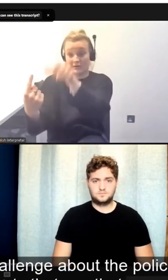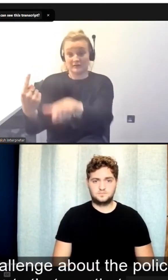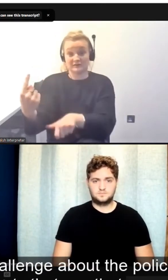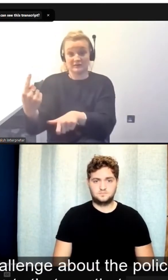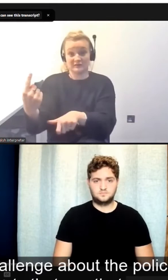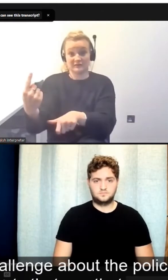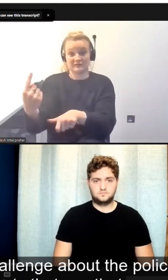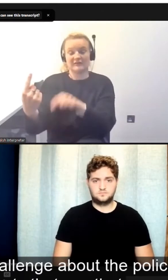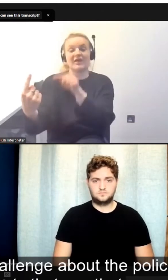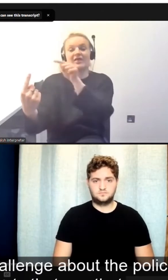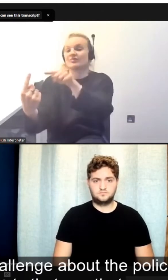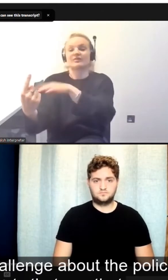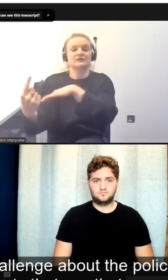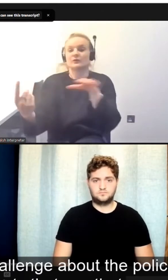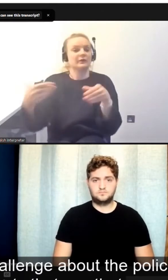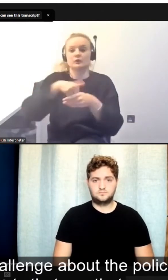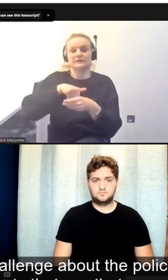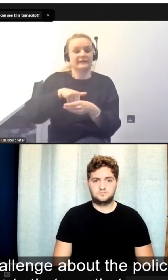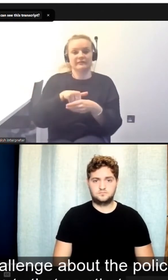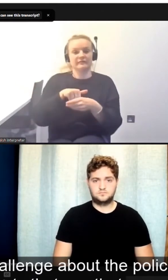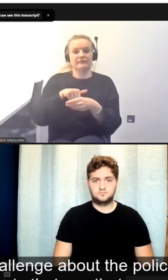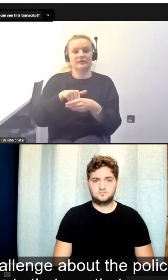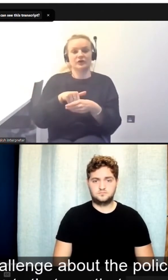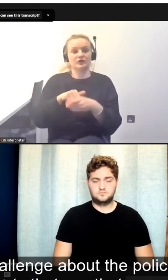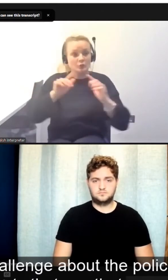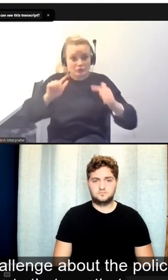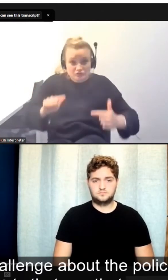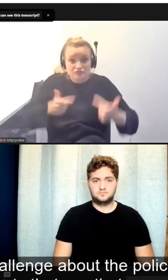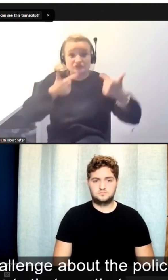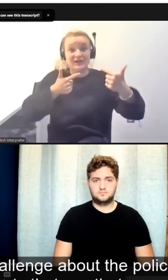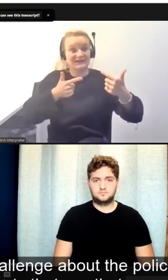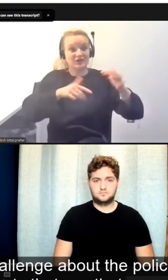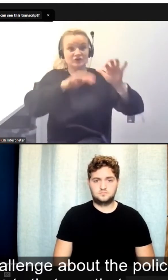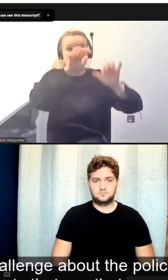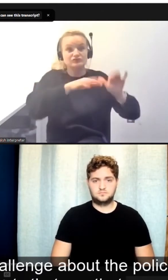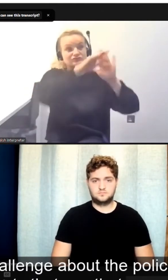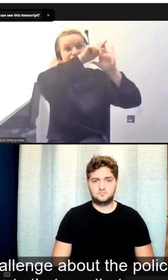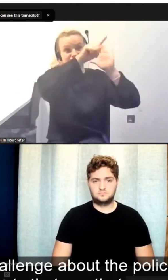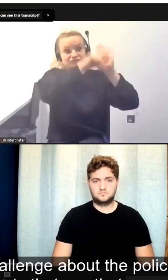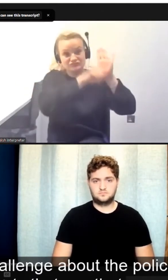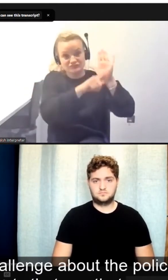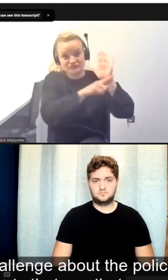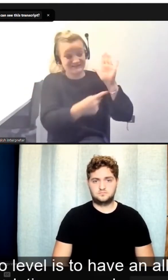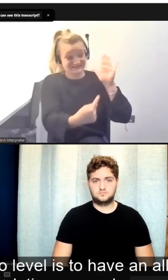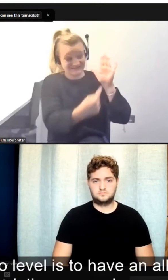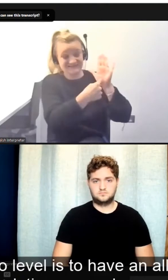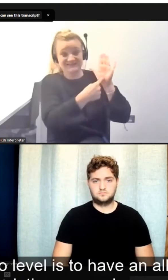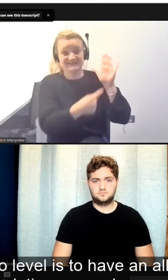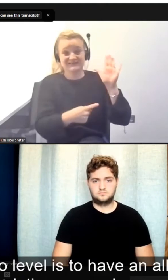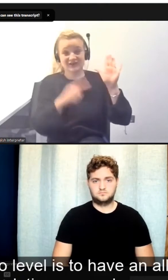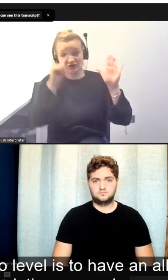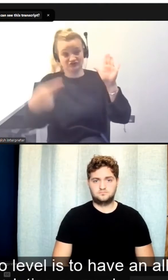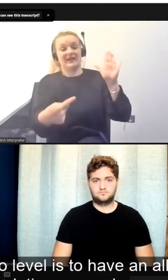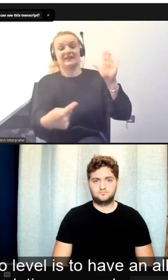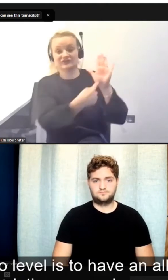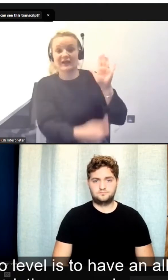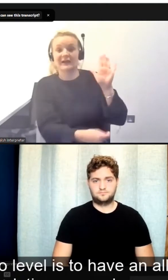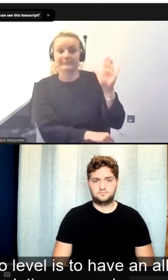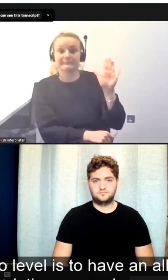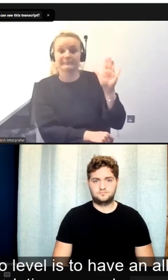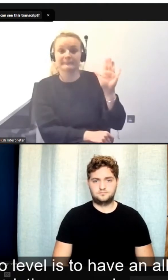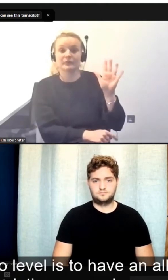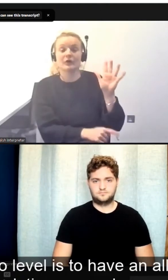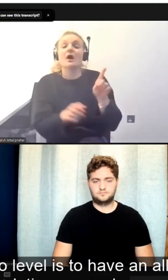about the policies that exist, the written documents that say. Now, another thing one can do at that micro